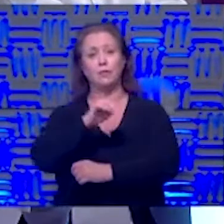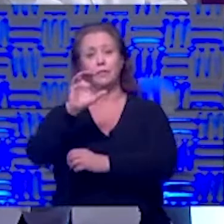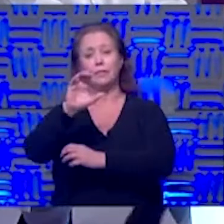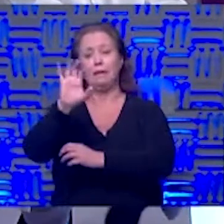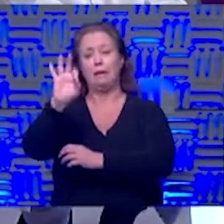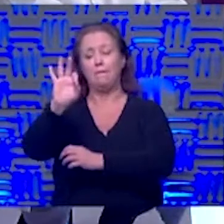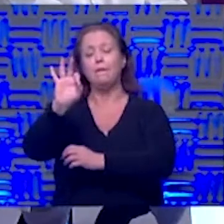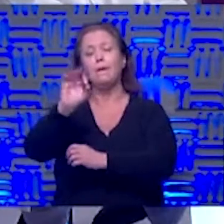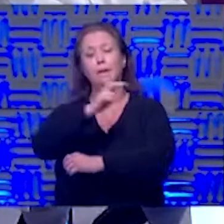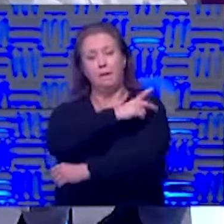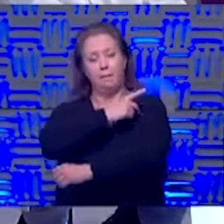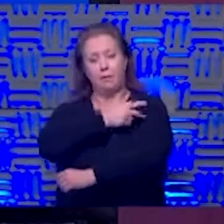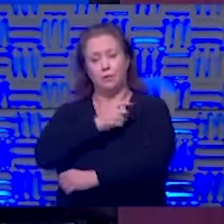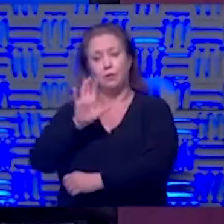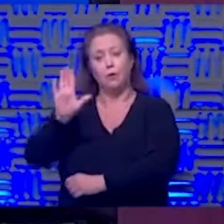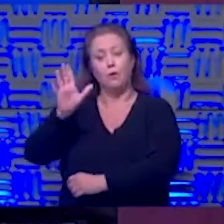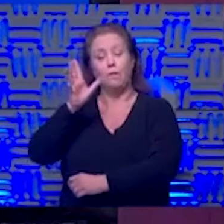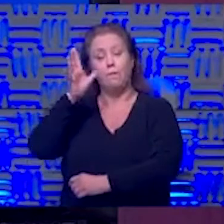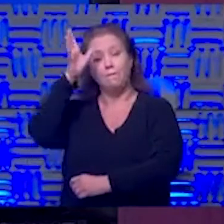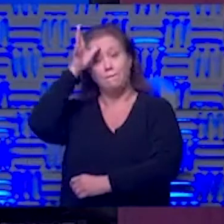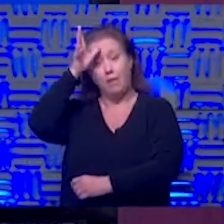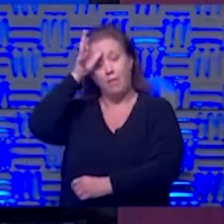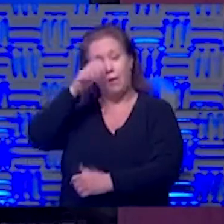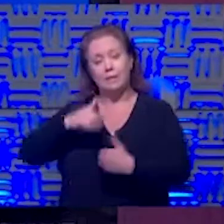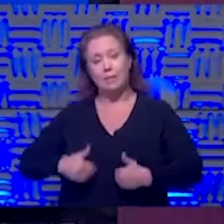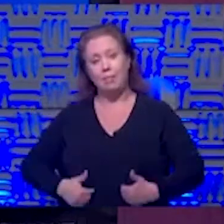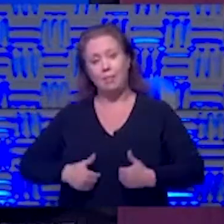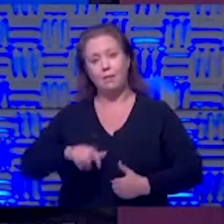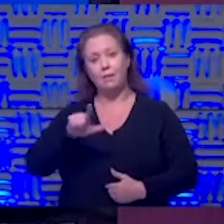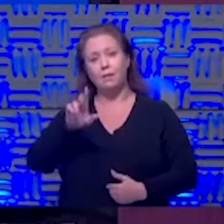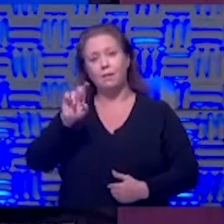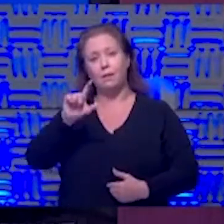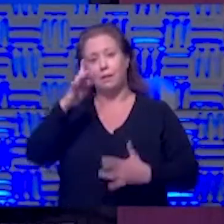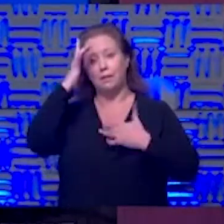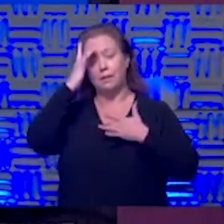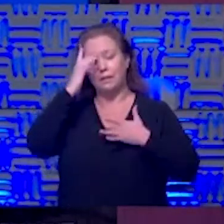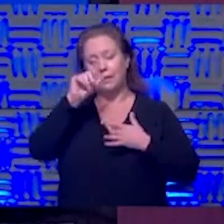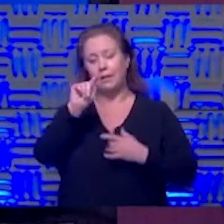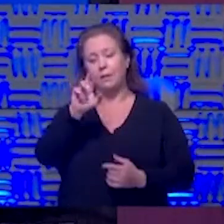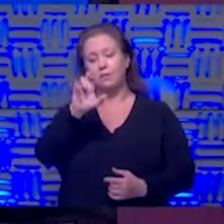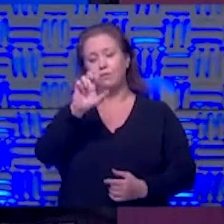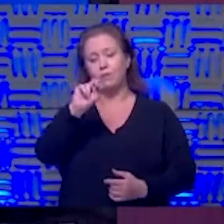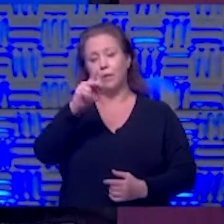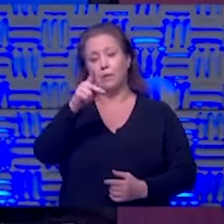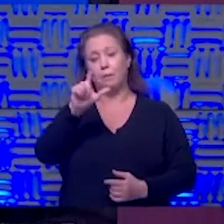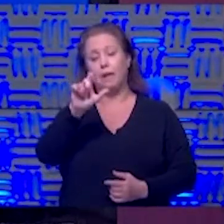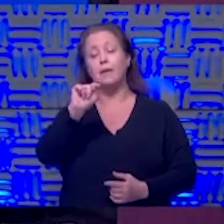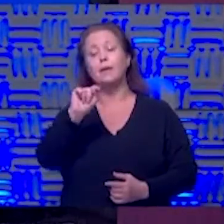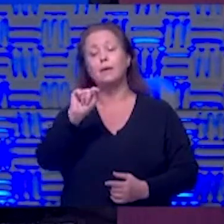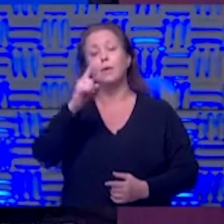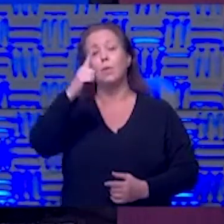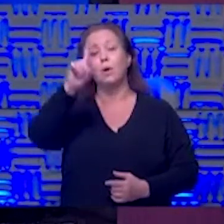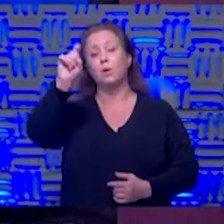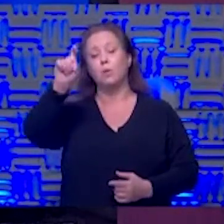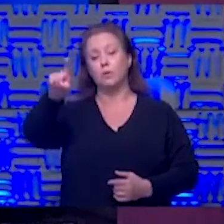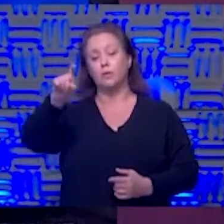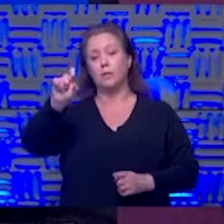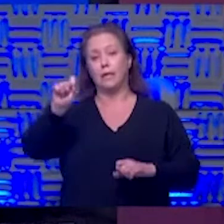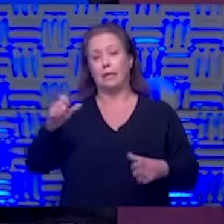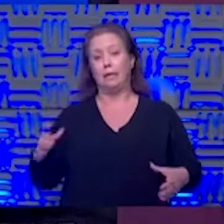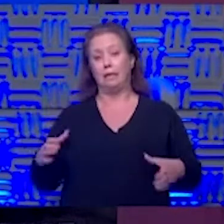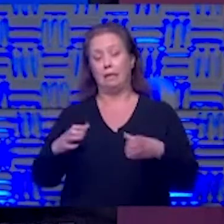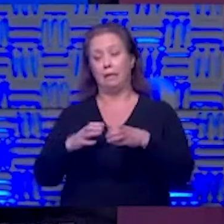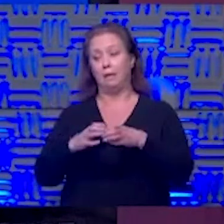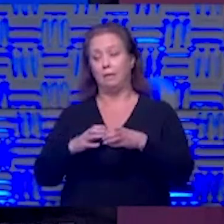and her dad had some lung disease and and uh had a transplant and and one of the questions is can they get together